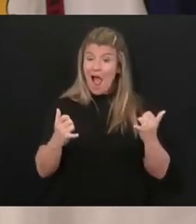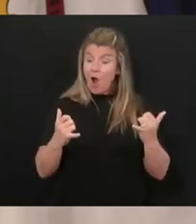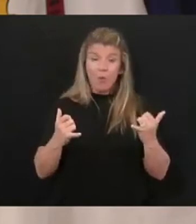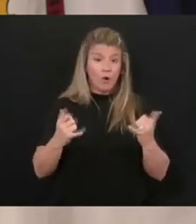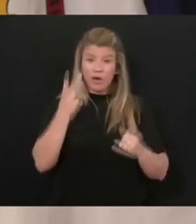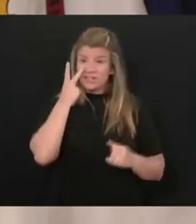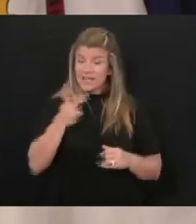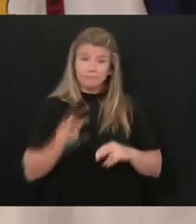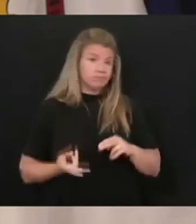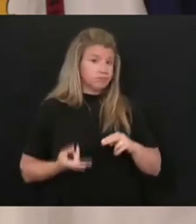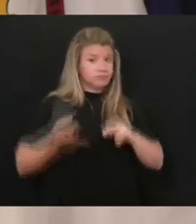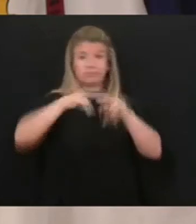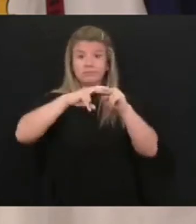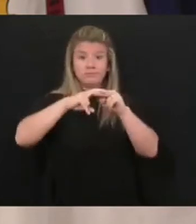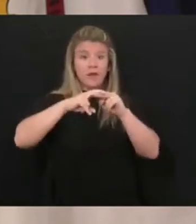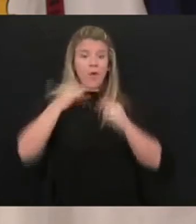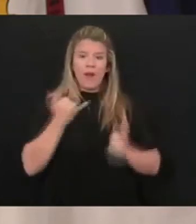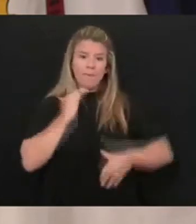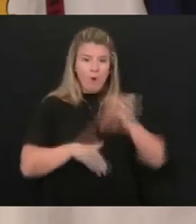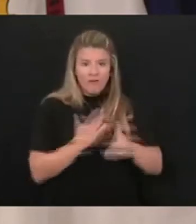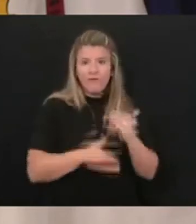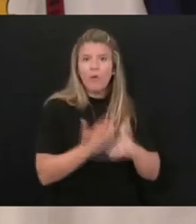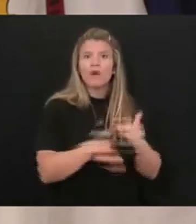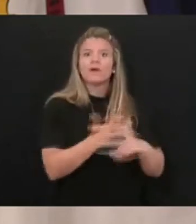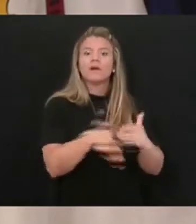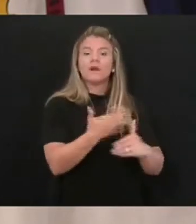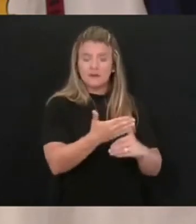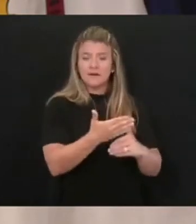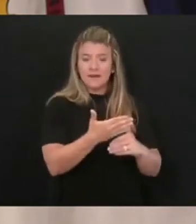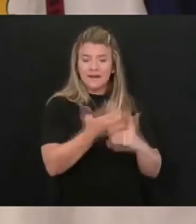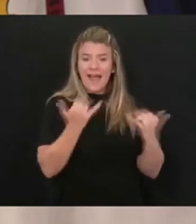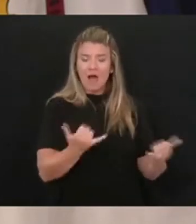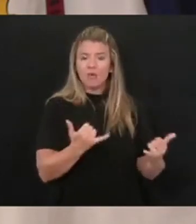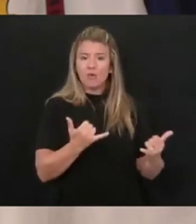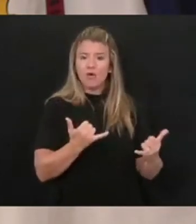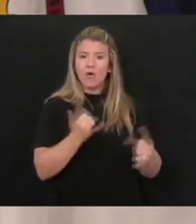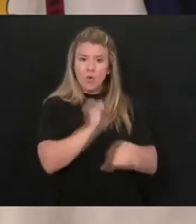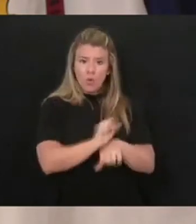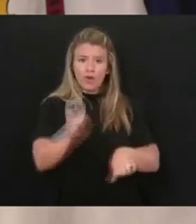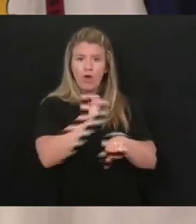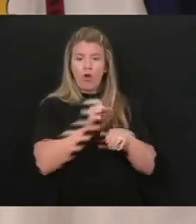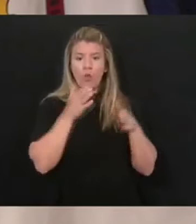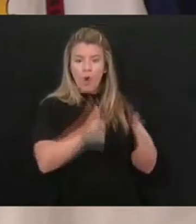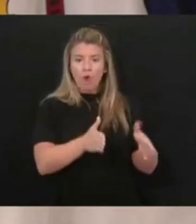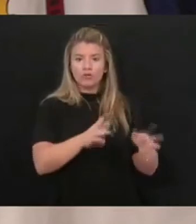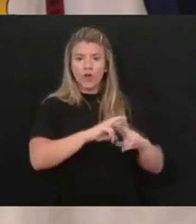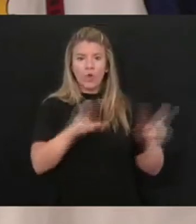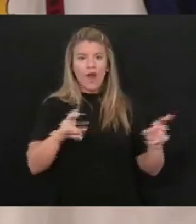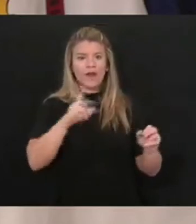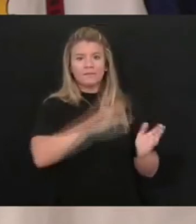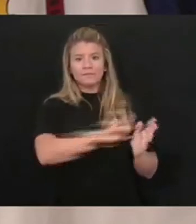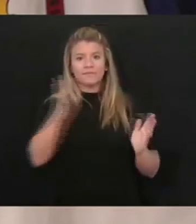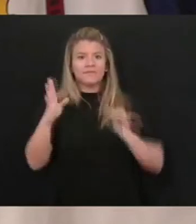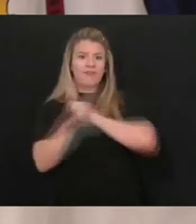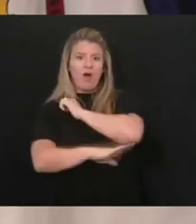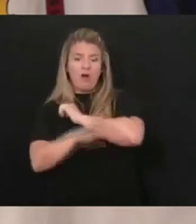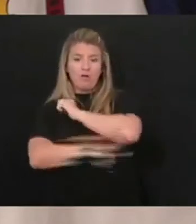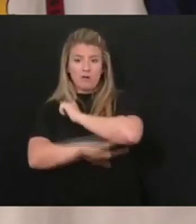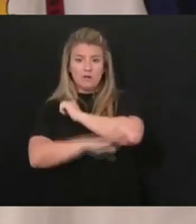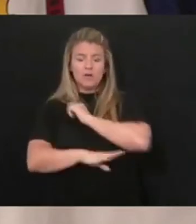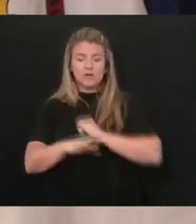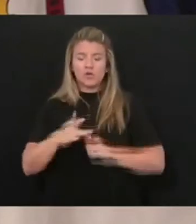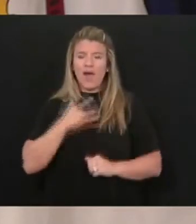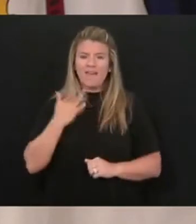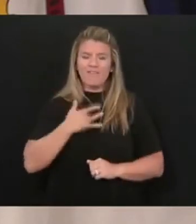-up as we go forward at this point in time toward the fall. So, I think we'll